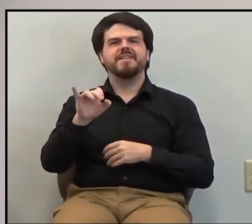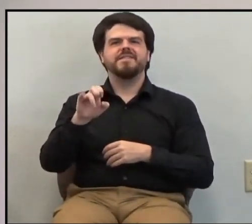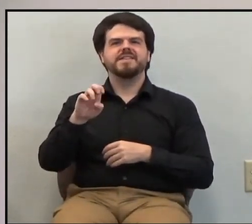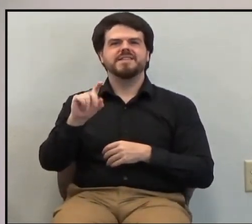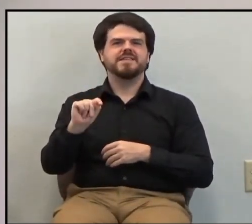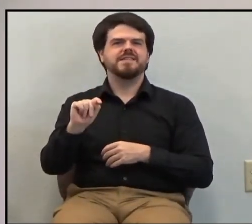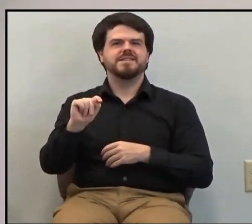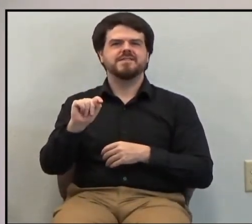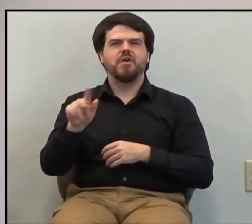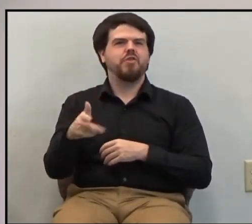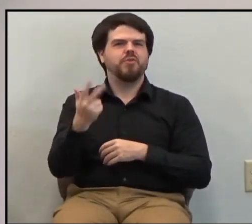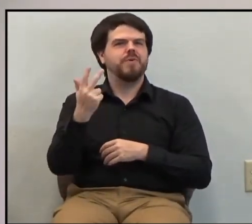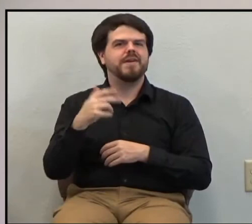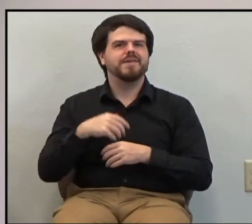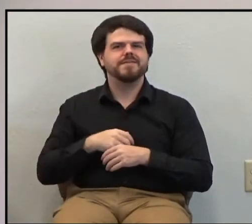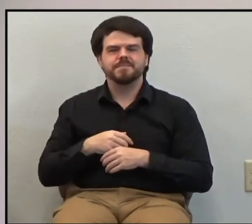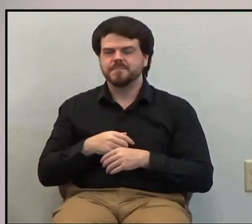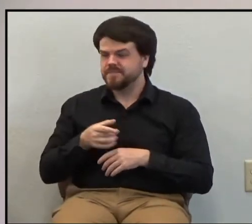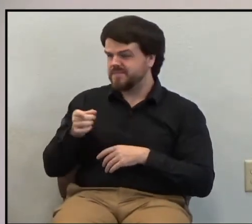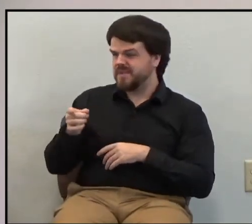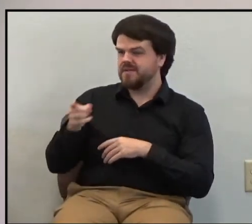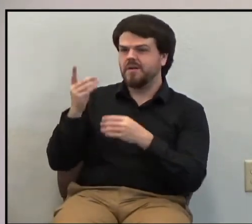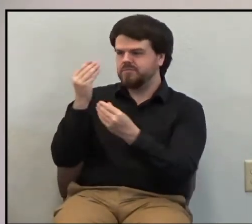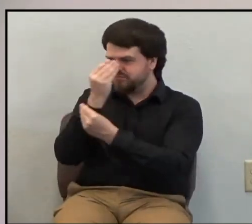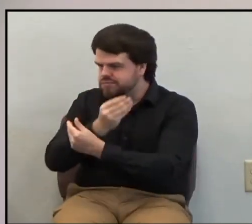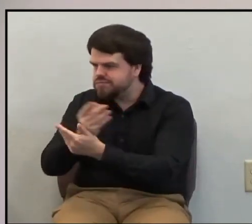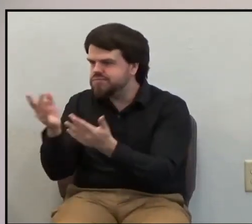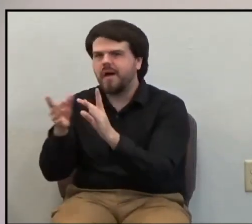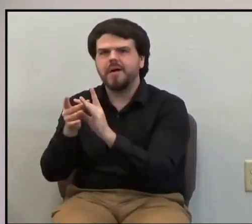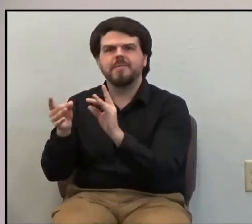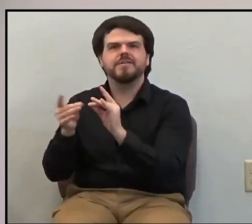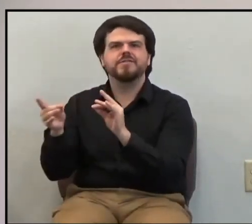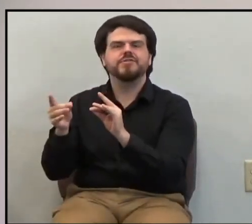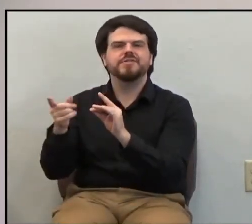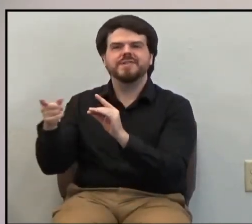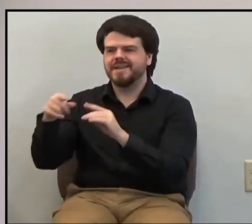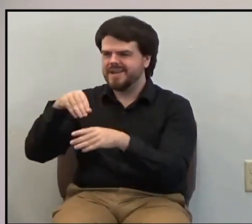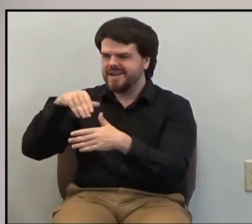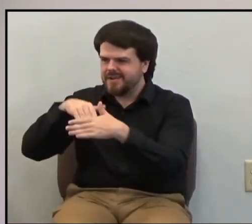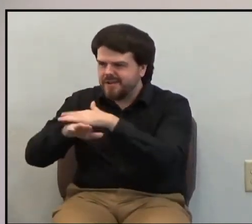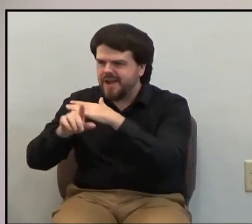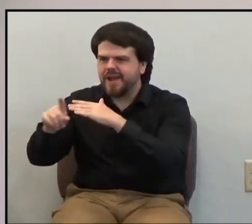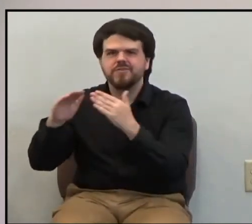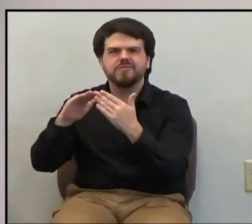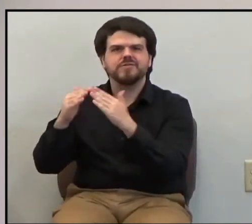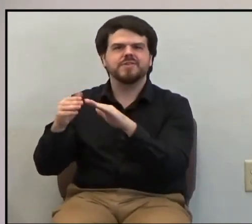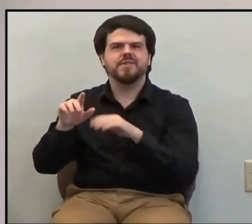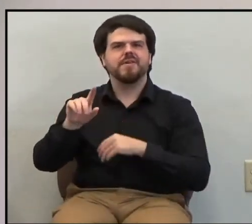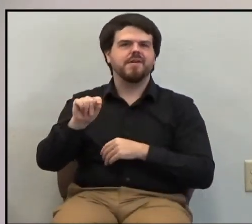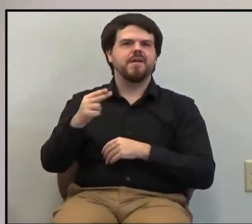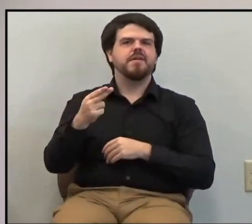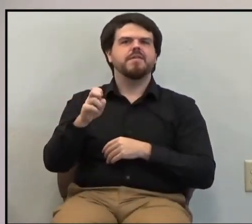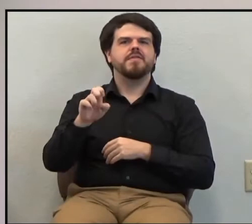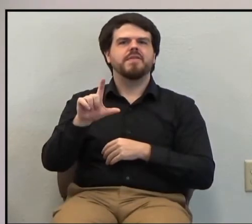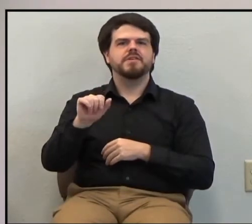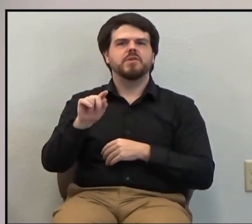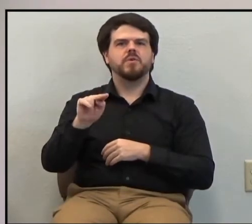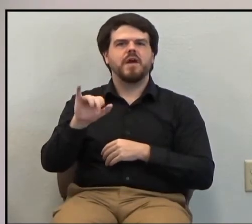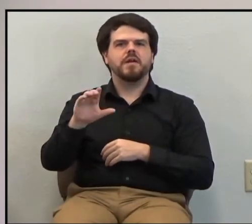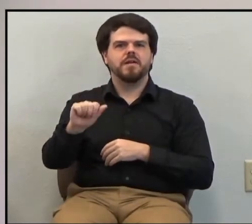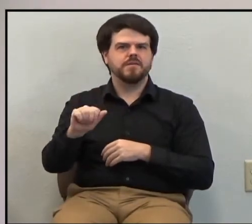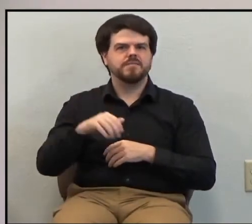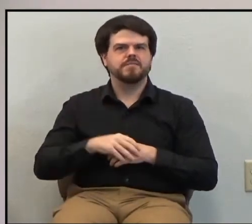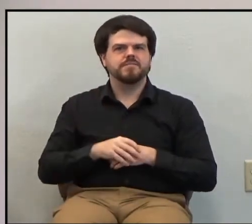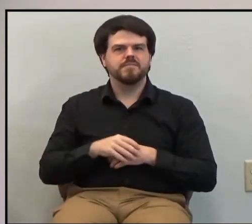message of light and life into the darkness of Thessalonica. The Magnificent Three, Paul, Silas, and